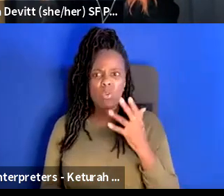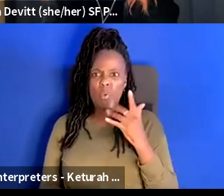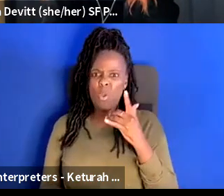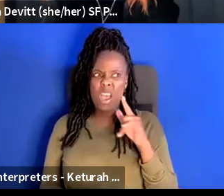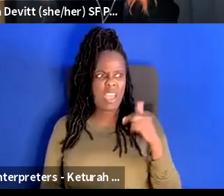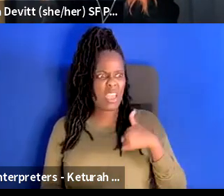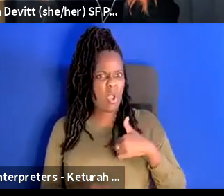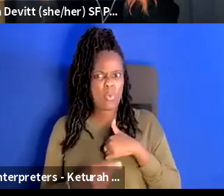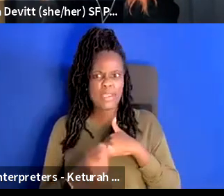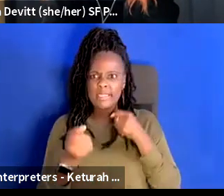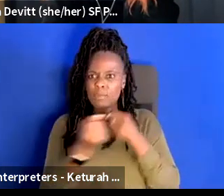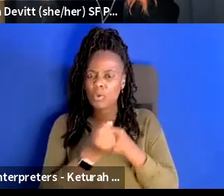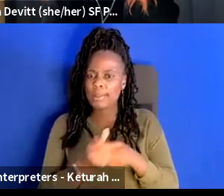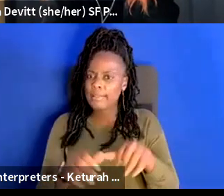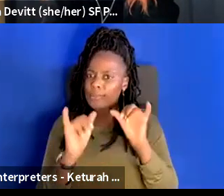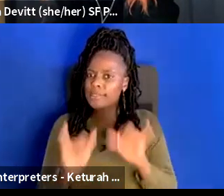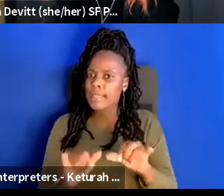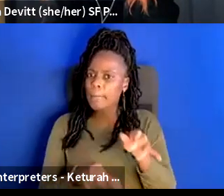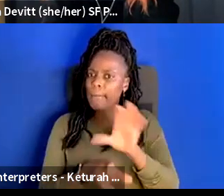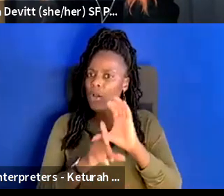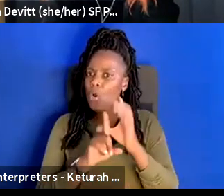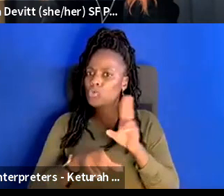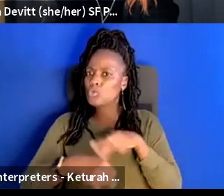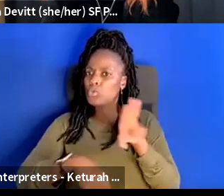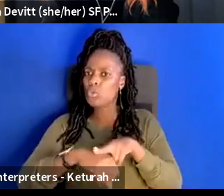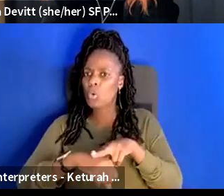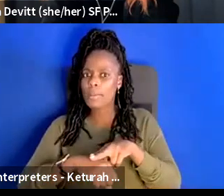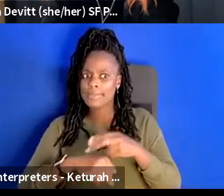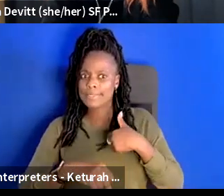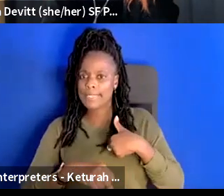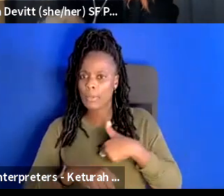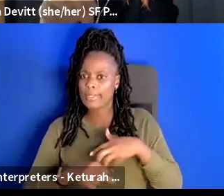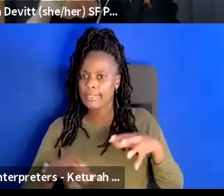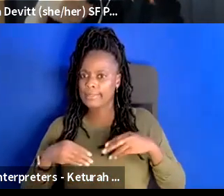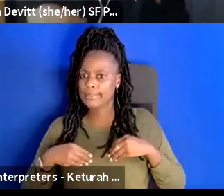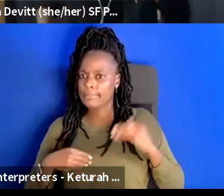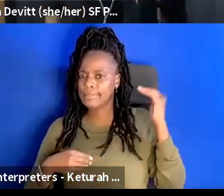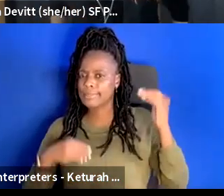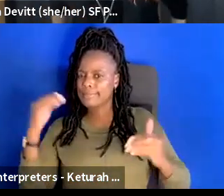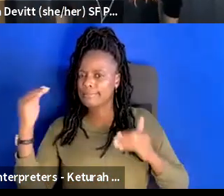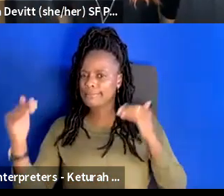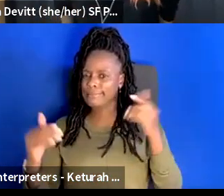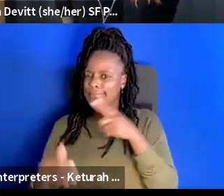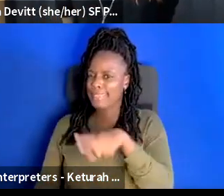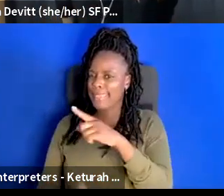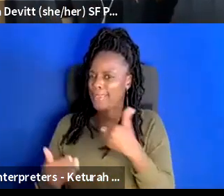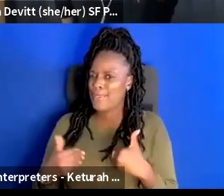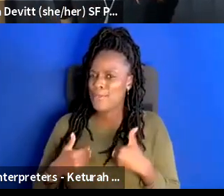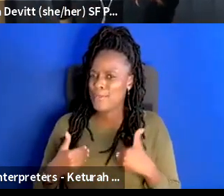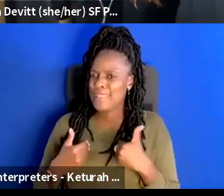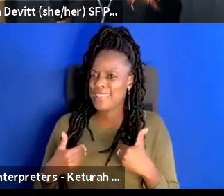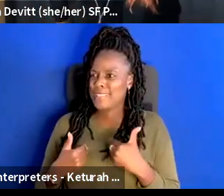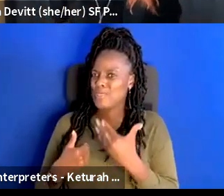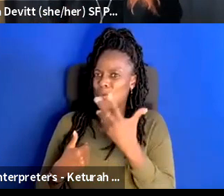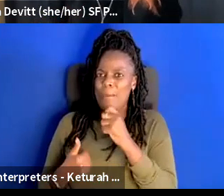cultural norms on youth that we've accepted as adults like the the youth are the next people to come so why are we